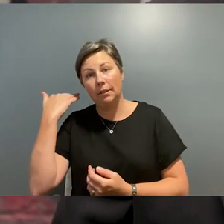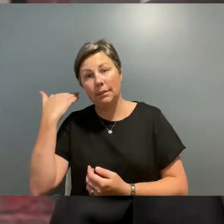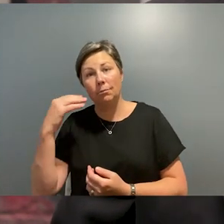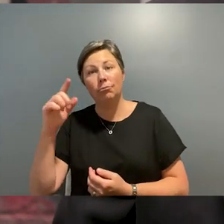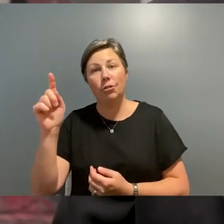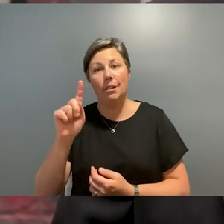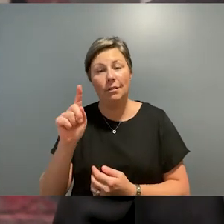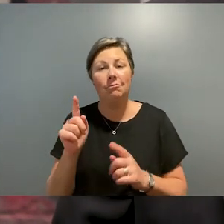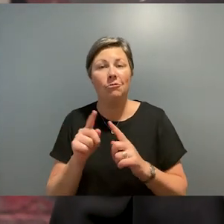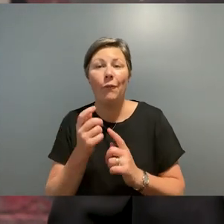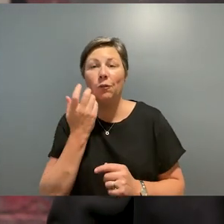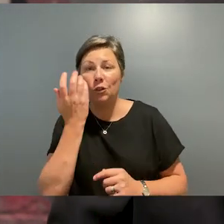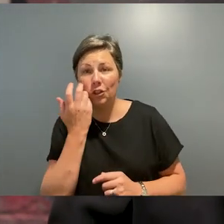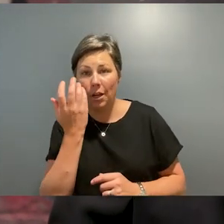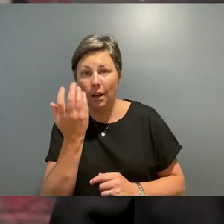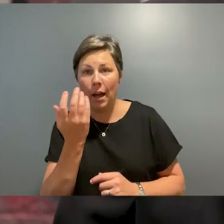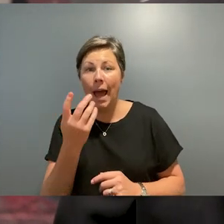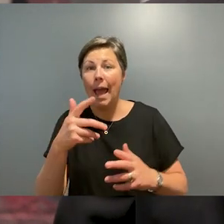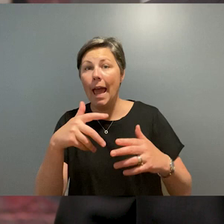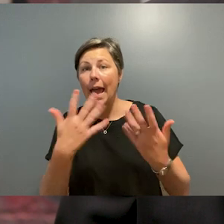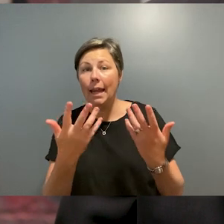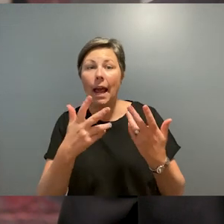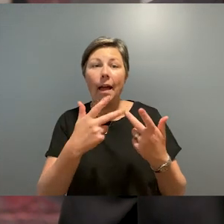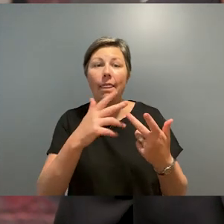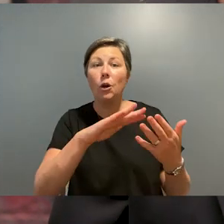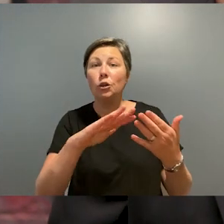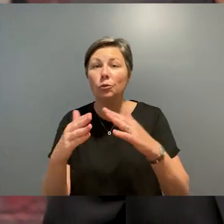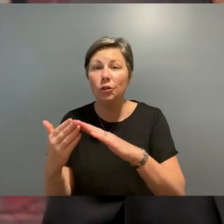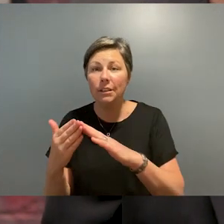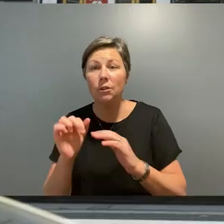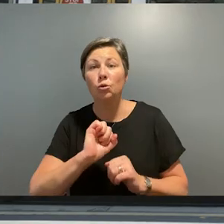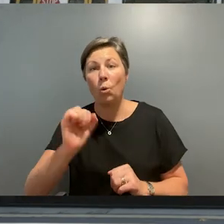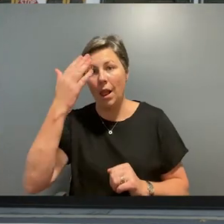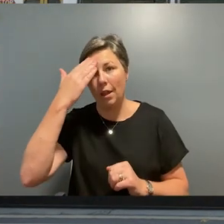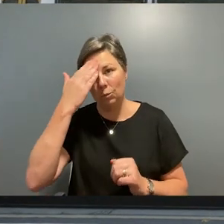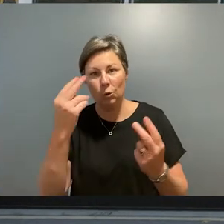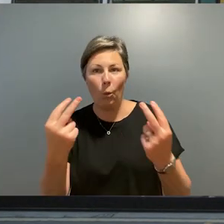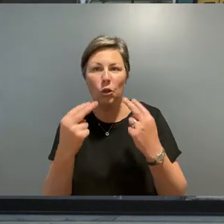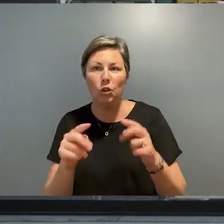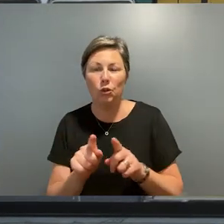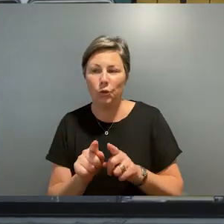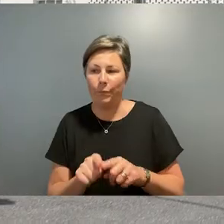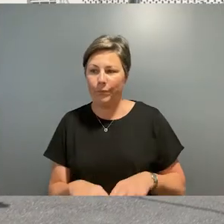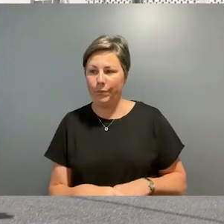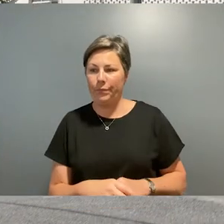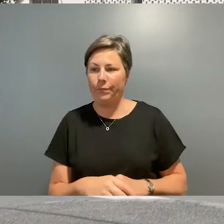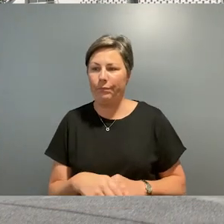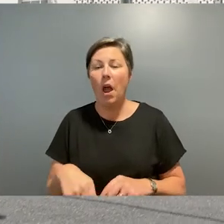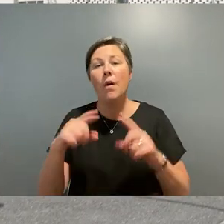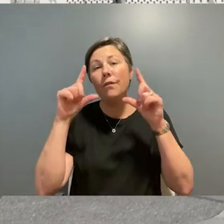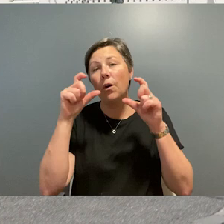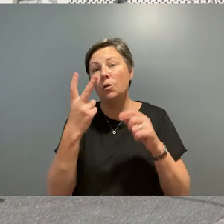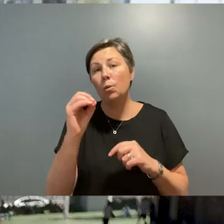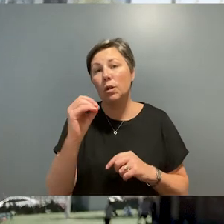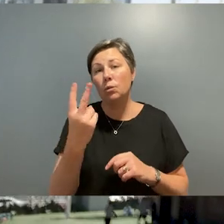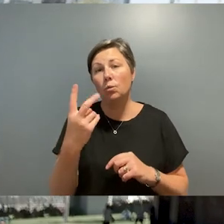present and emerging and to the elders from other communities who may be watching the photo 2021 program features 79